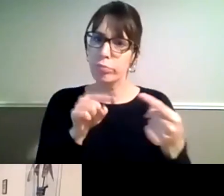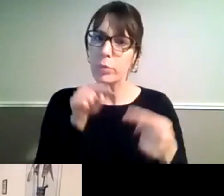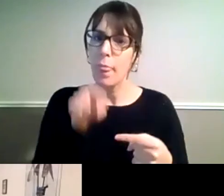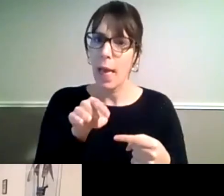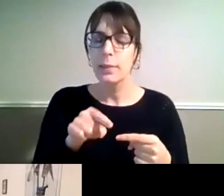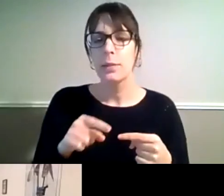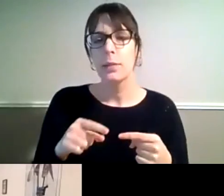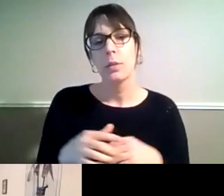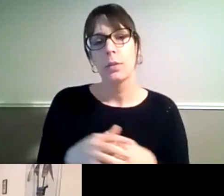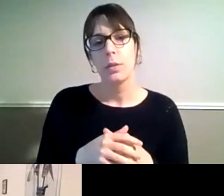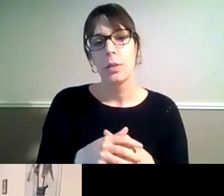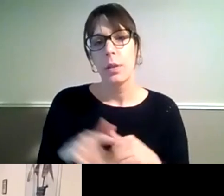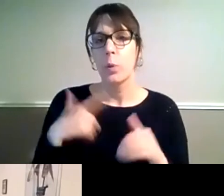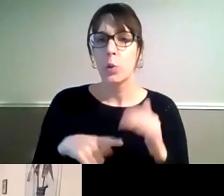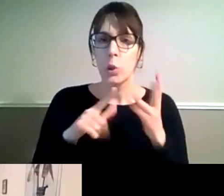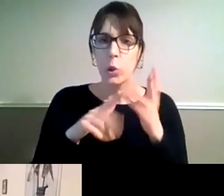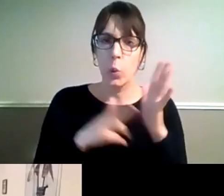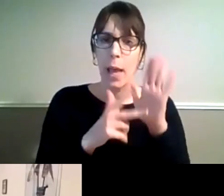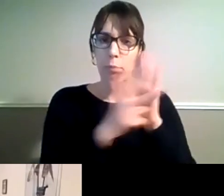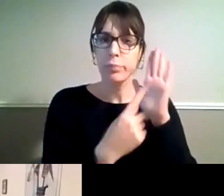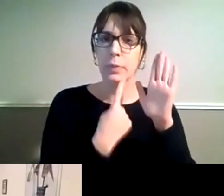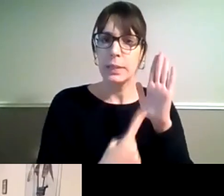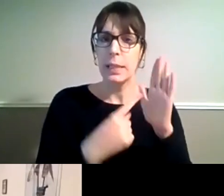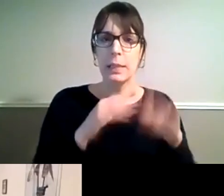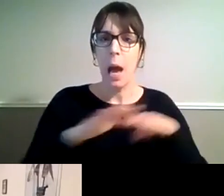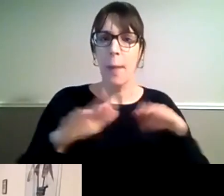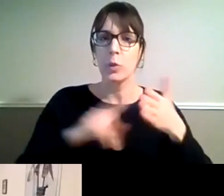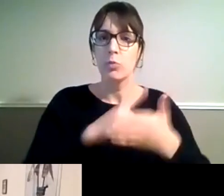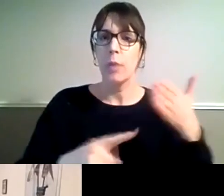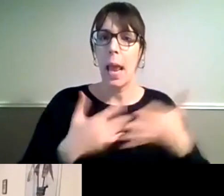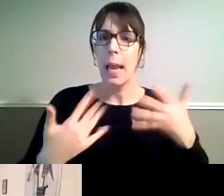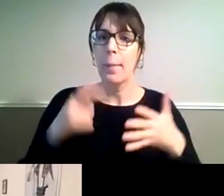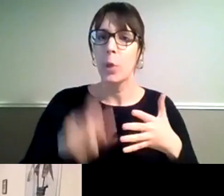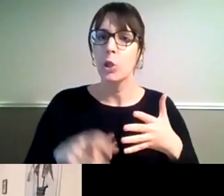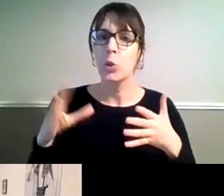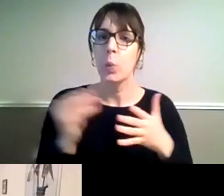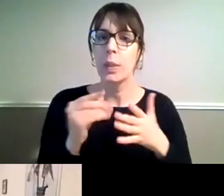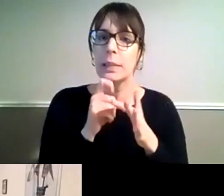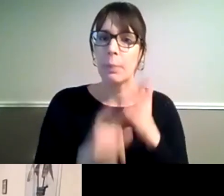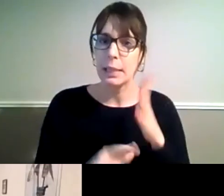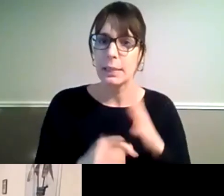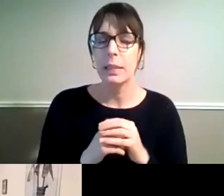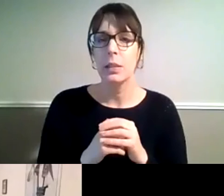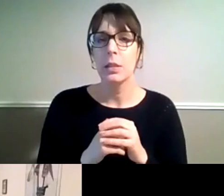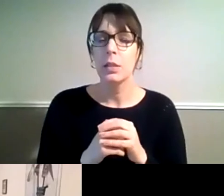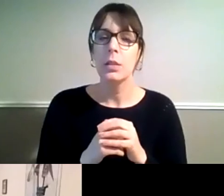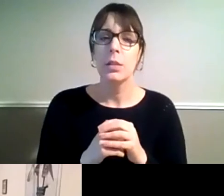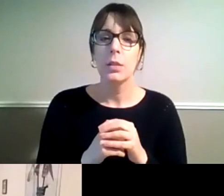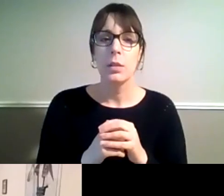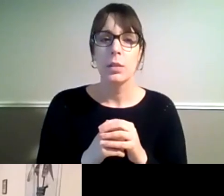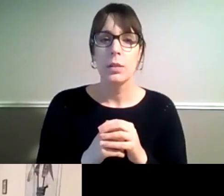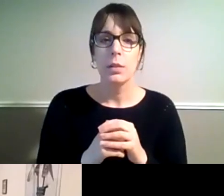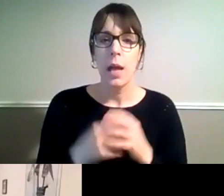prohibits discrimination against persons with disabilities on all grounds there's no wiggle room here and there's a strong case to run